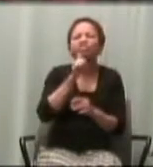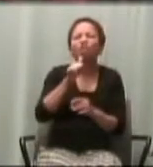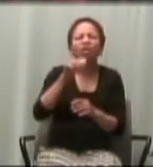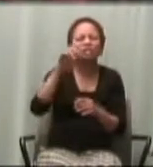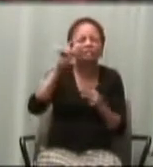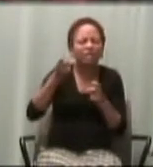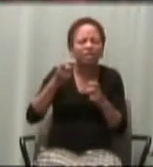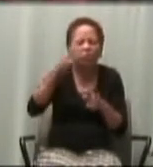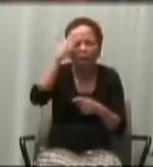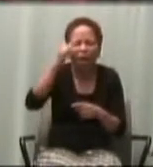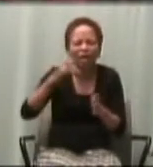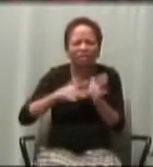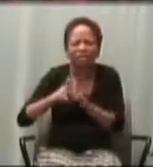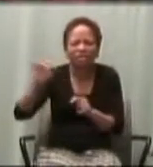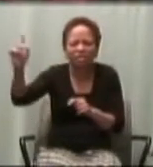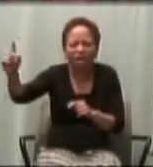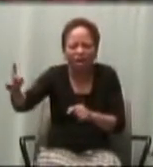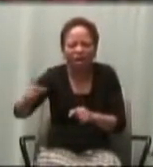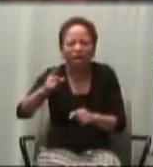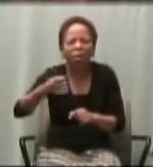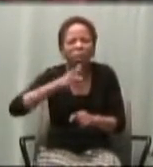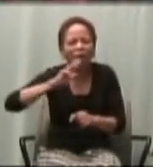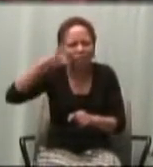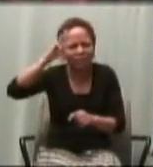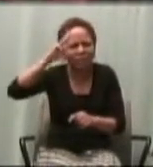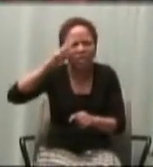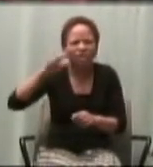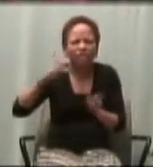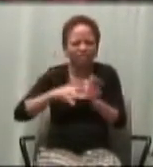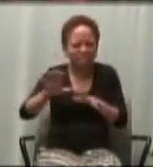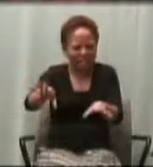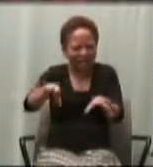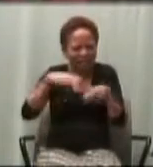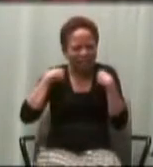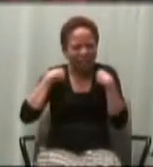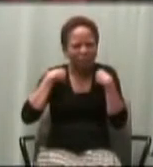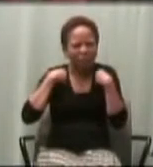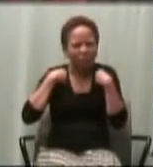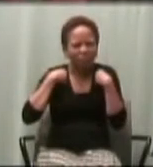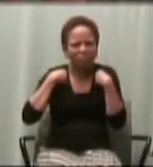Jesus baptized? Why did he accept the baptism of John?